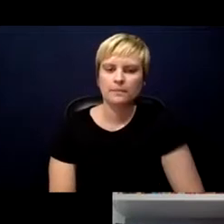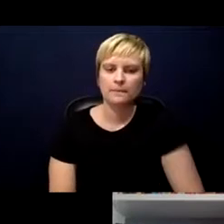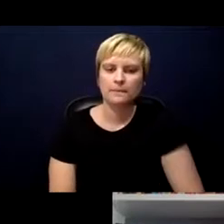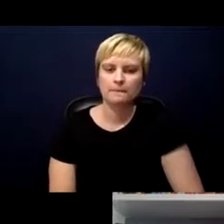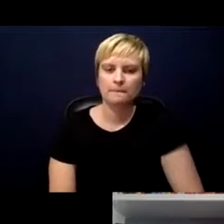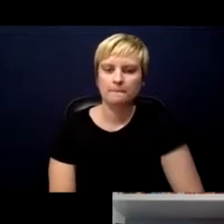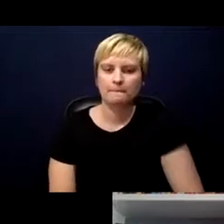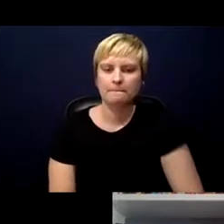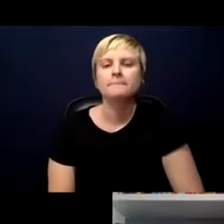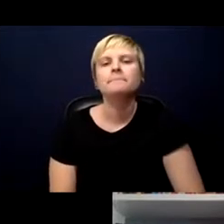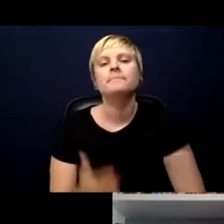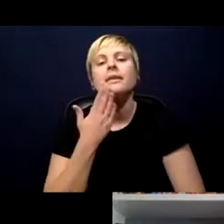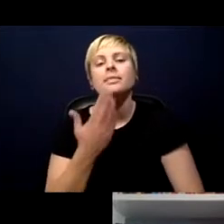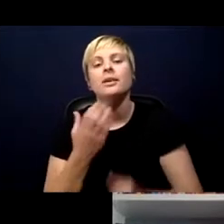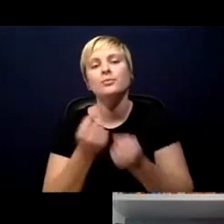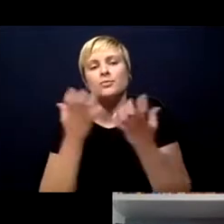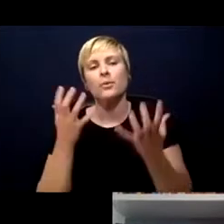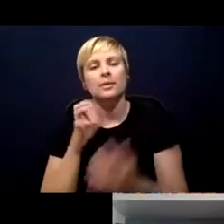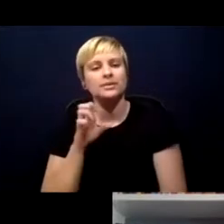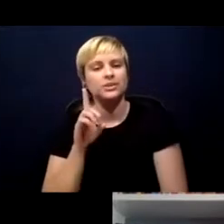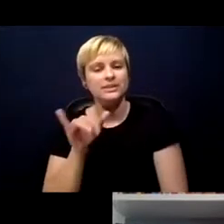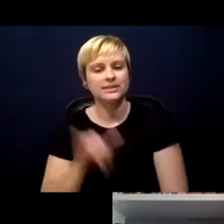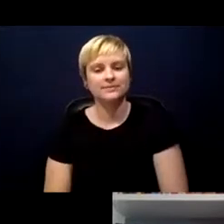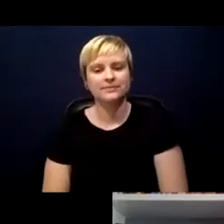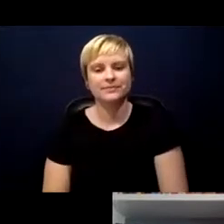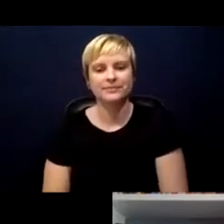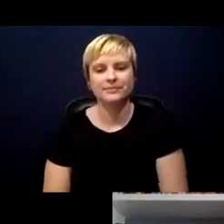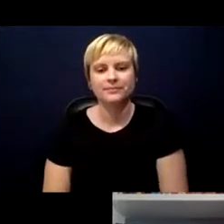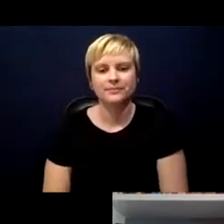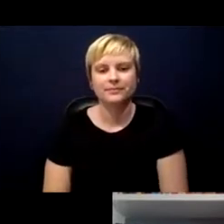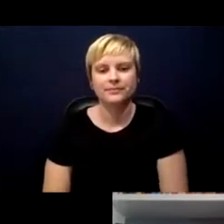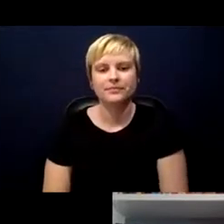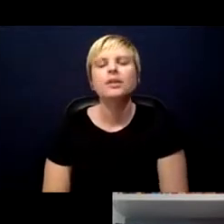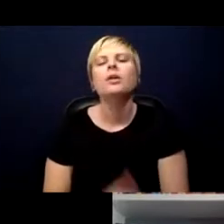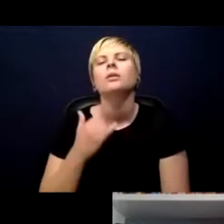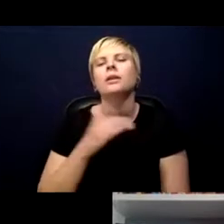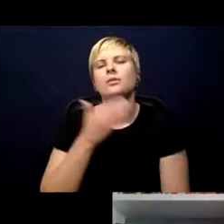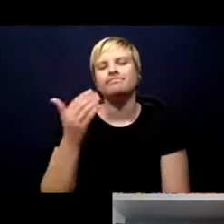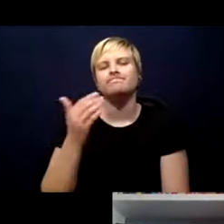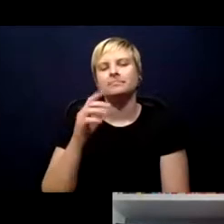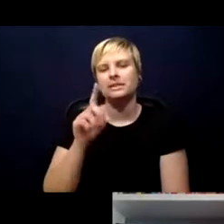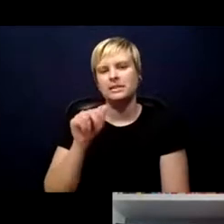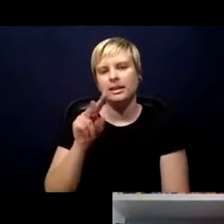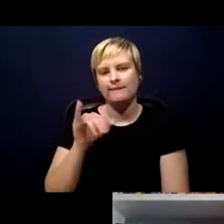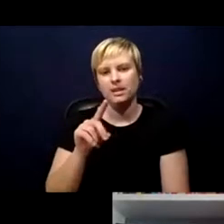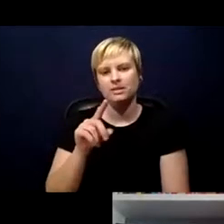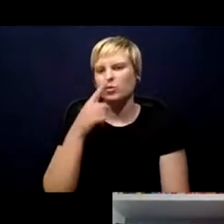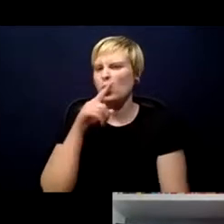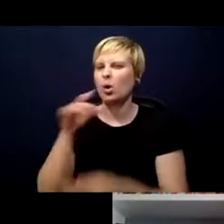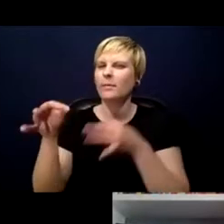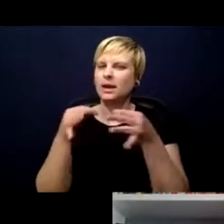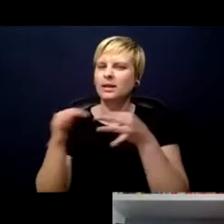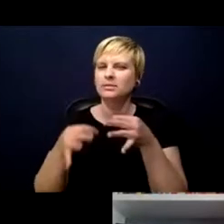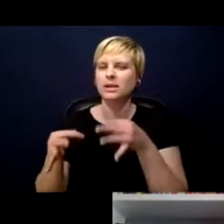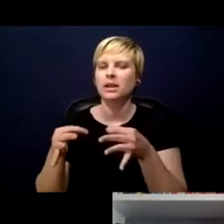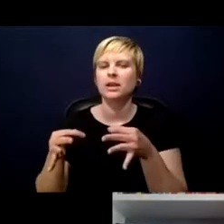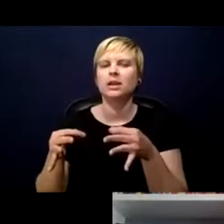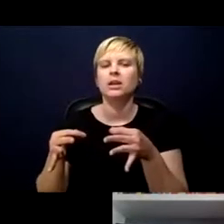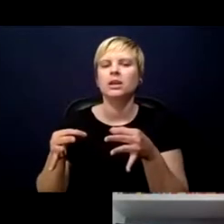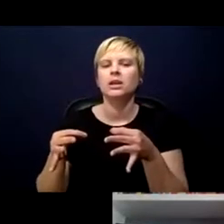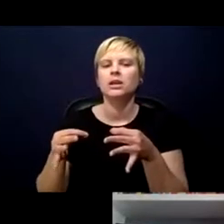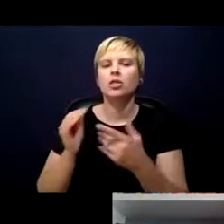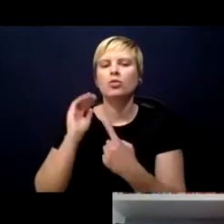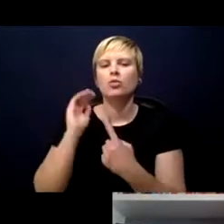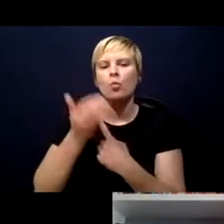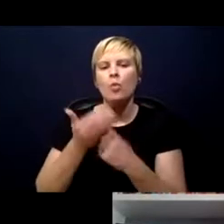Thank you so much, Edie. So I'll go to David next. Could you explain a bit more about the role of the